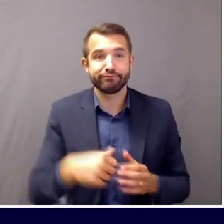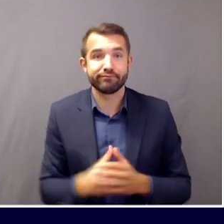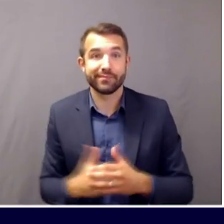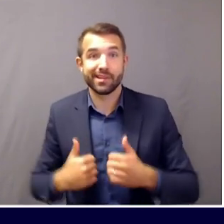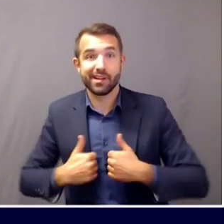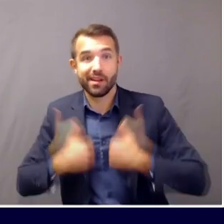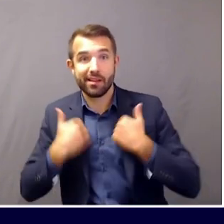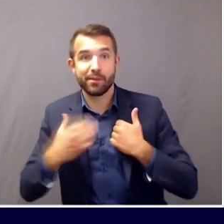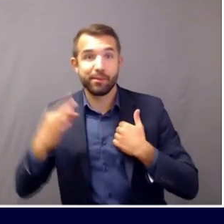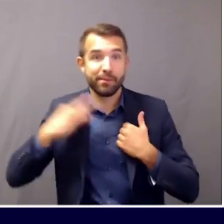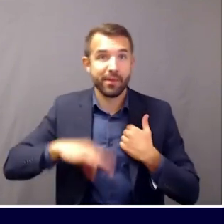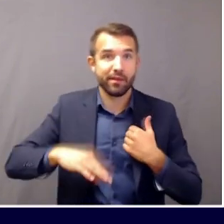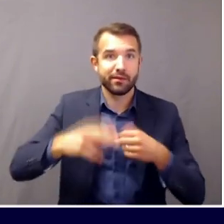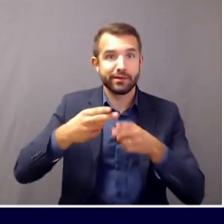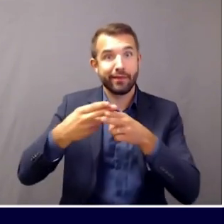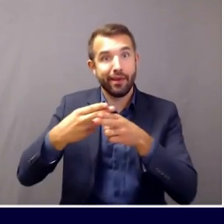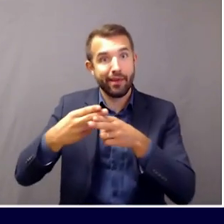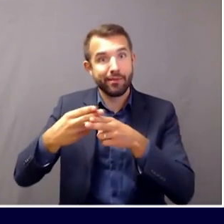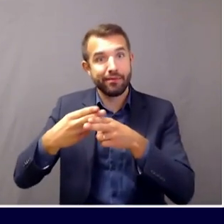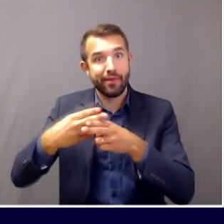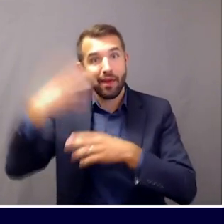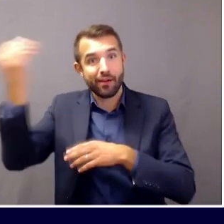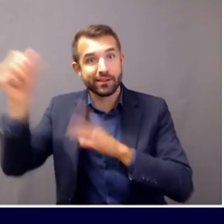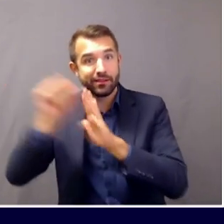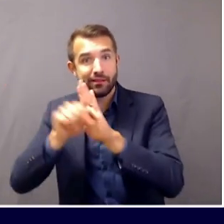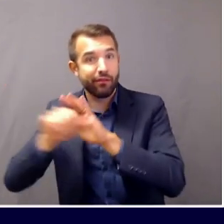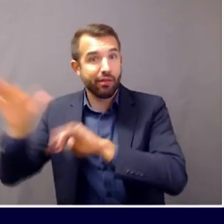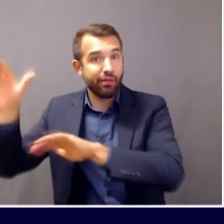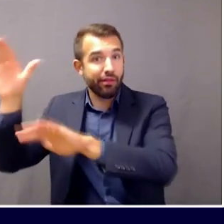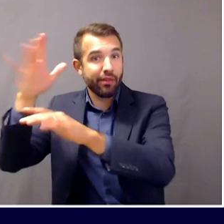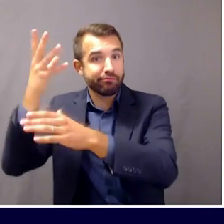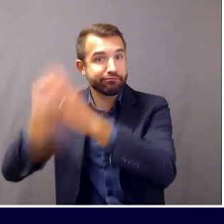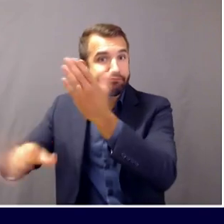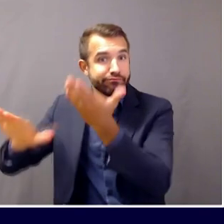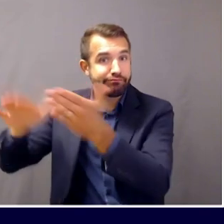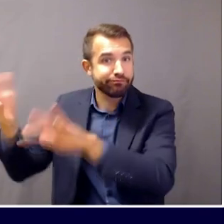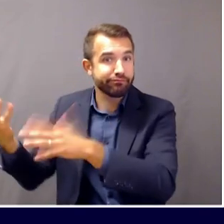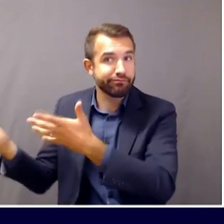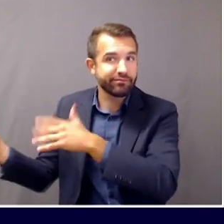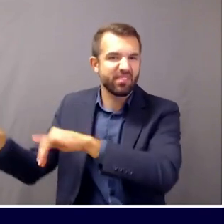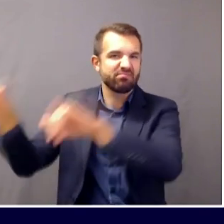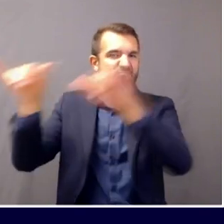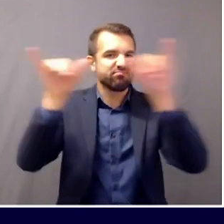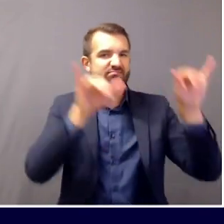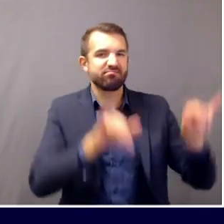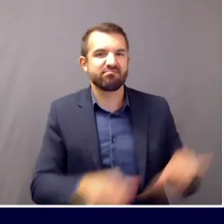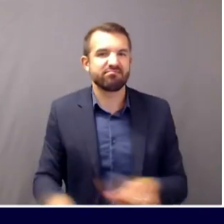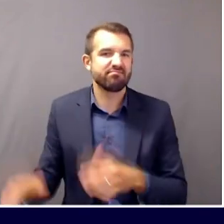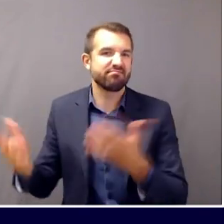and pass away. So that's, that is, that is a common occurrence, irrespective of COVID-19.